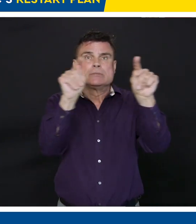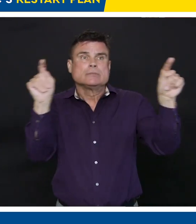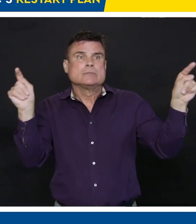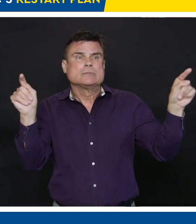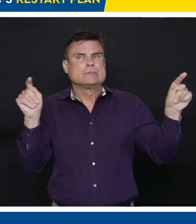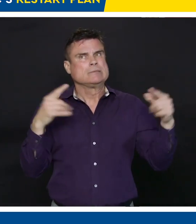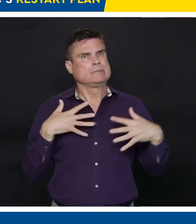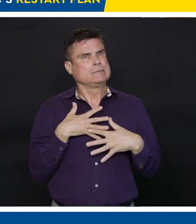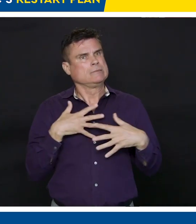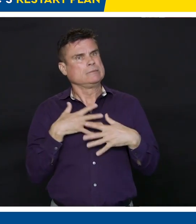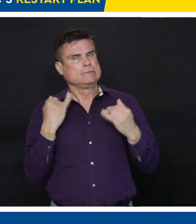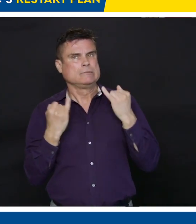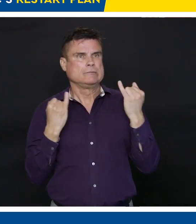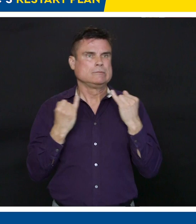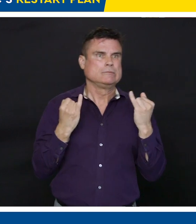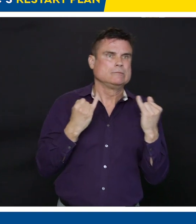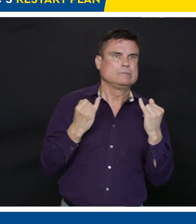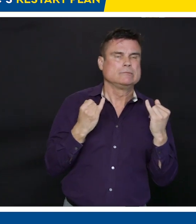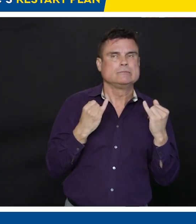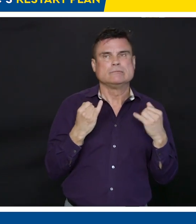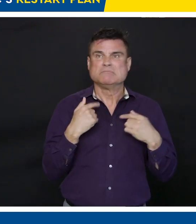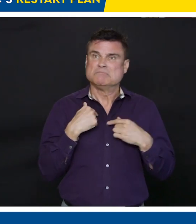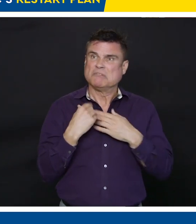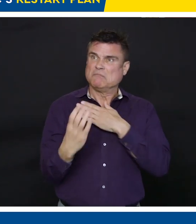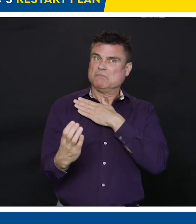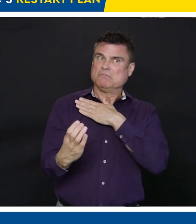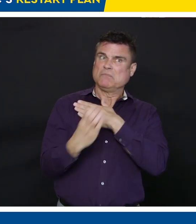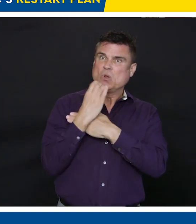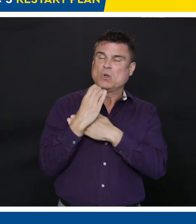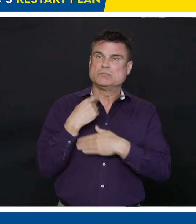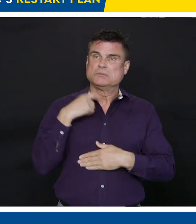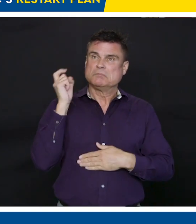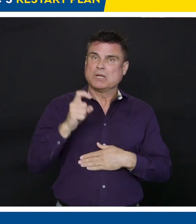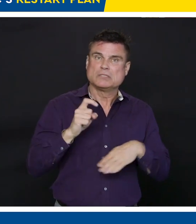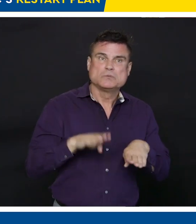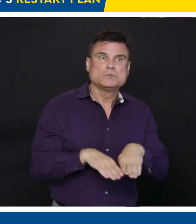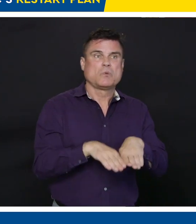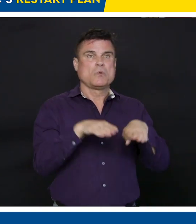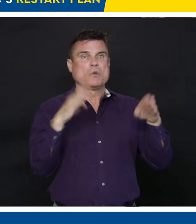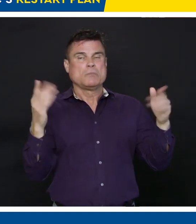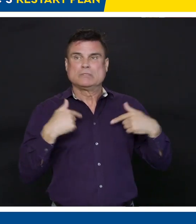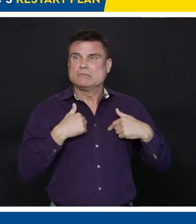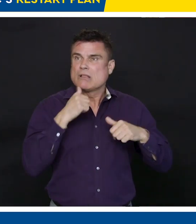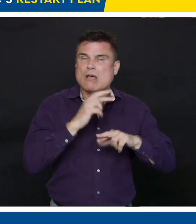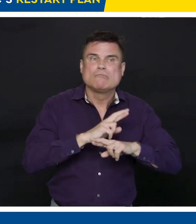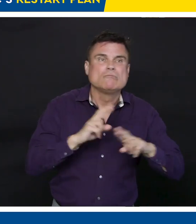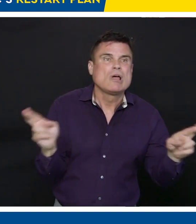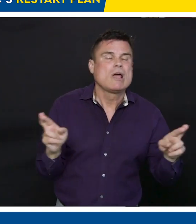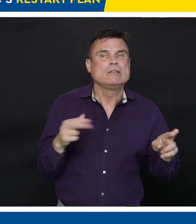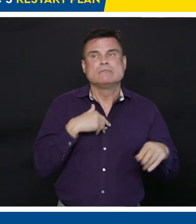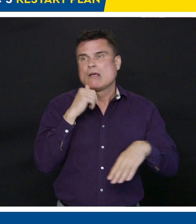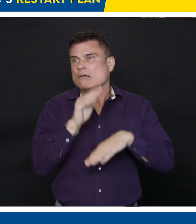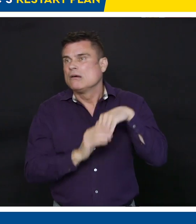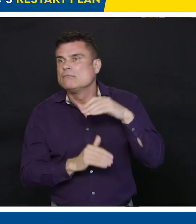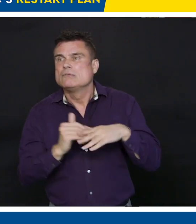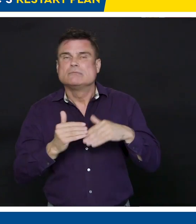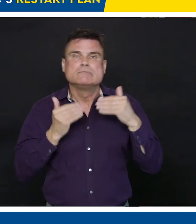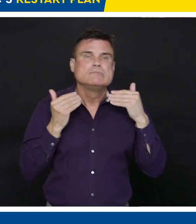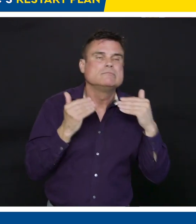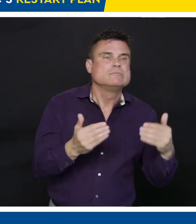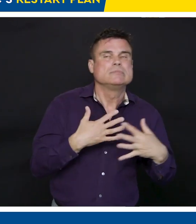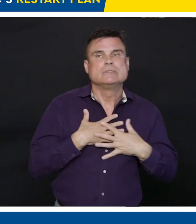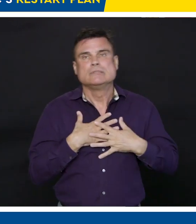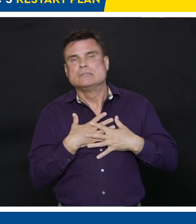mentioned earlier that everything's going to be voluntary. Could you elaborate on that? Well, one of the things that, you know, the silver